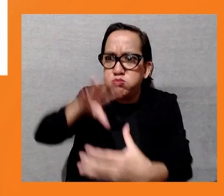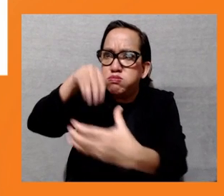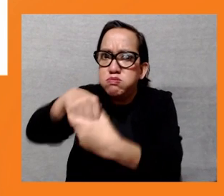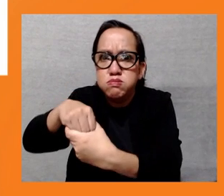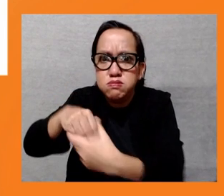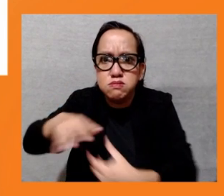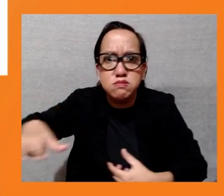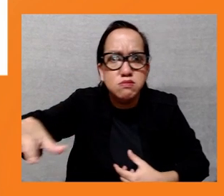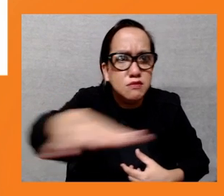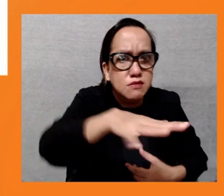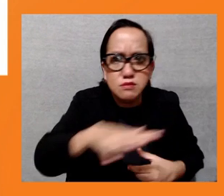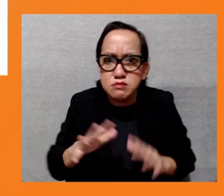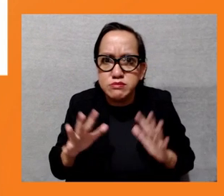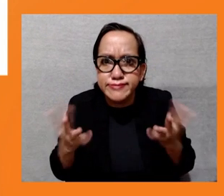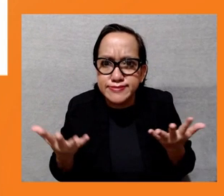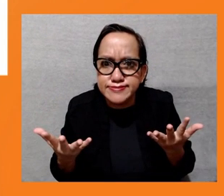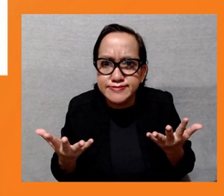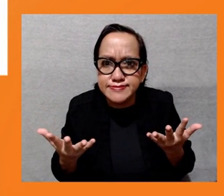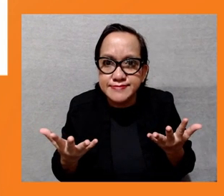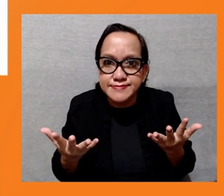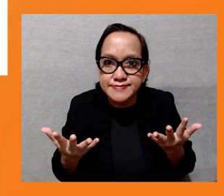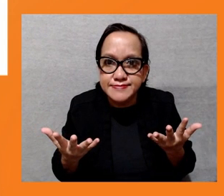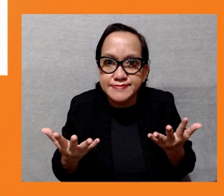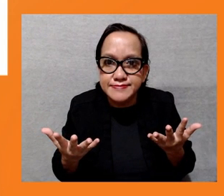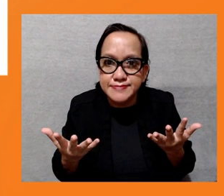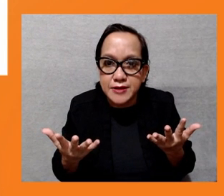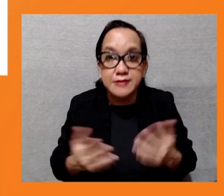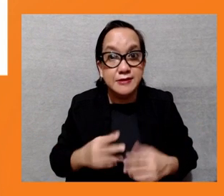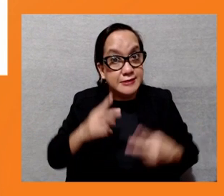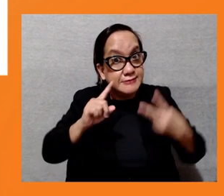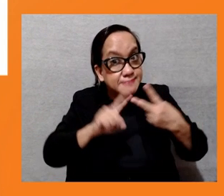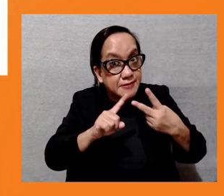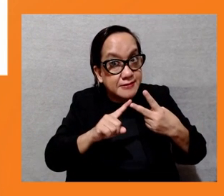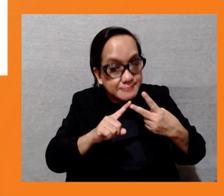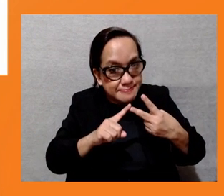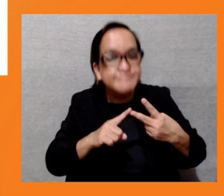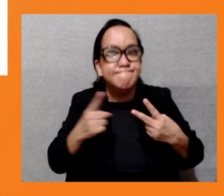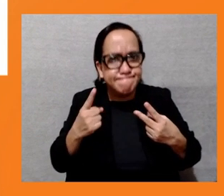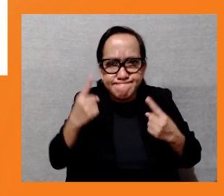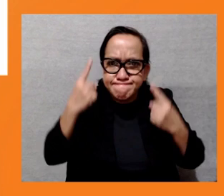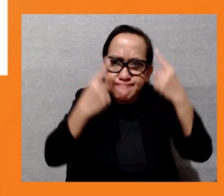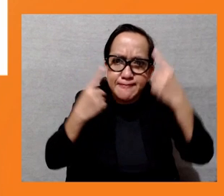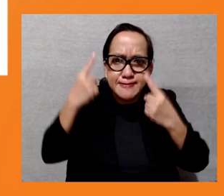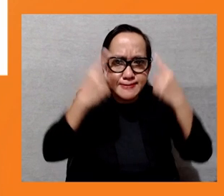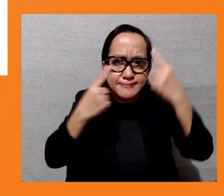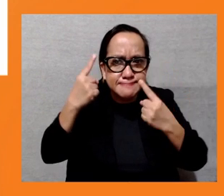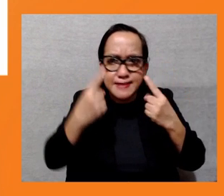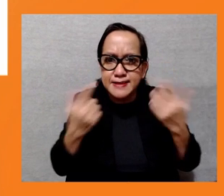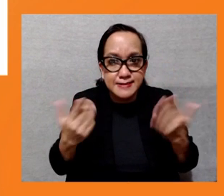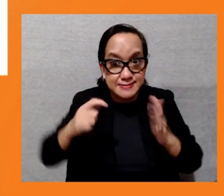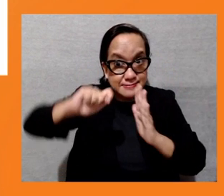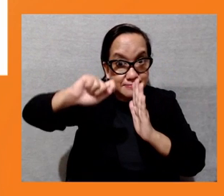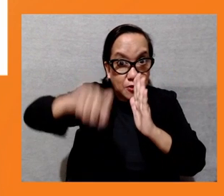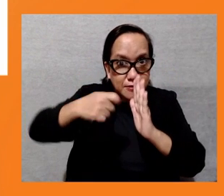And one other issue when it comes to the project monitoring, it's very hard for the civil